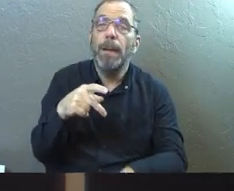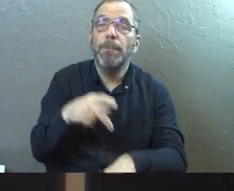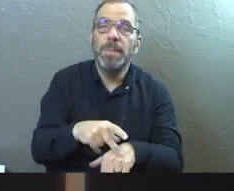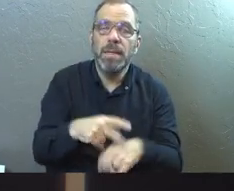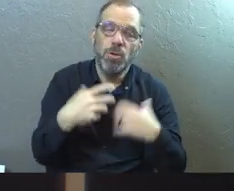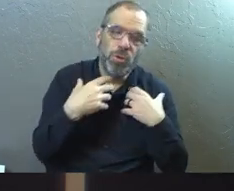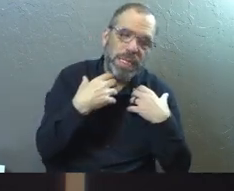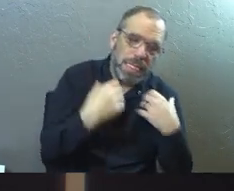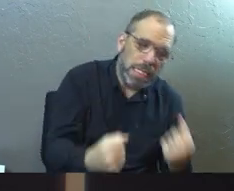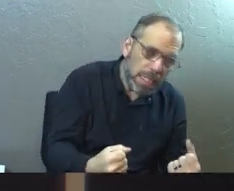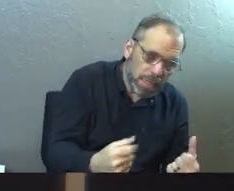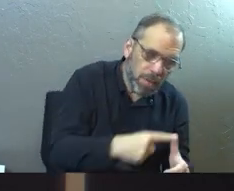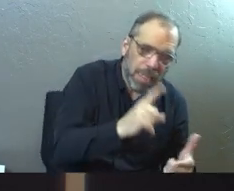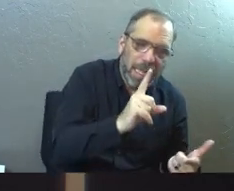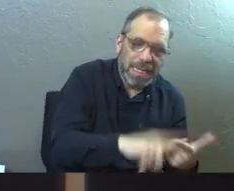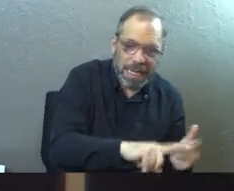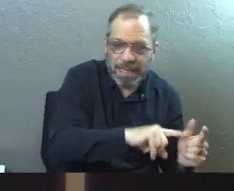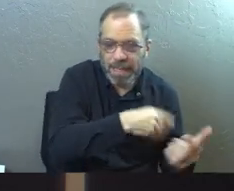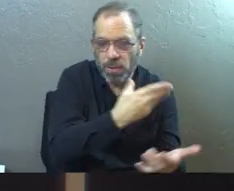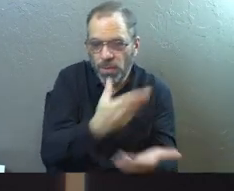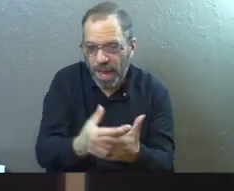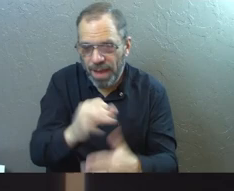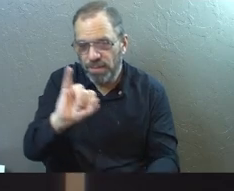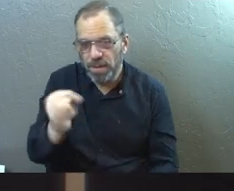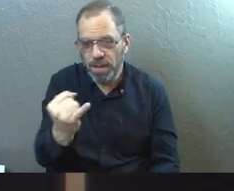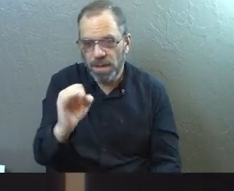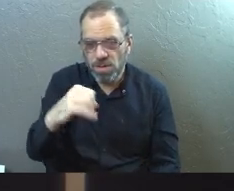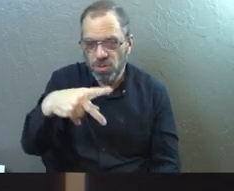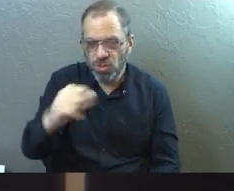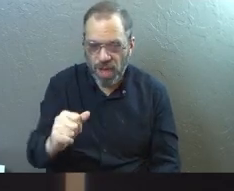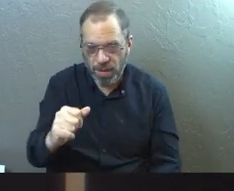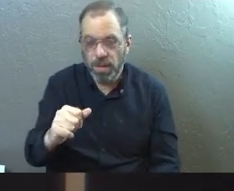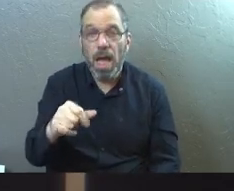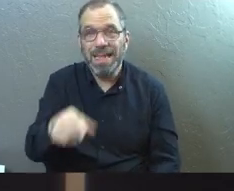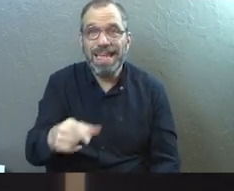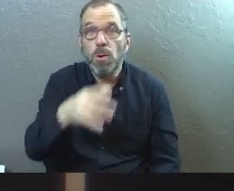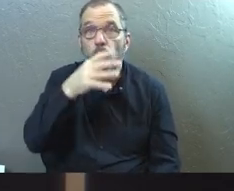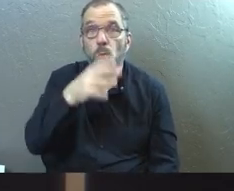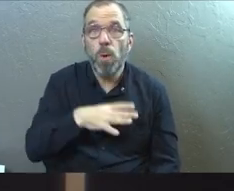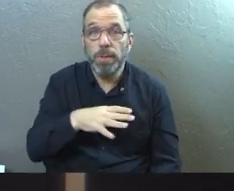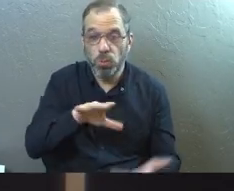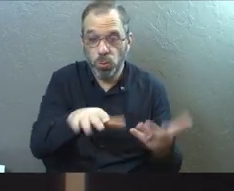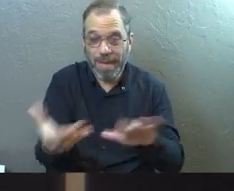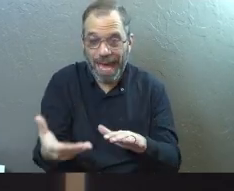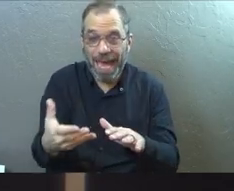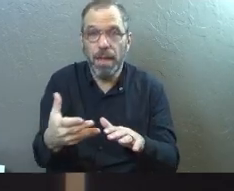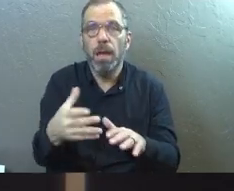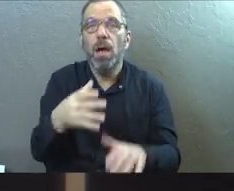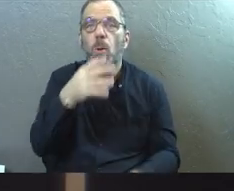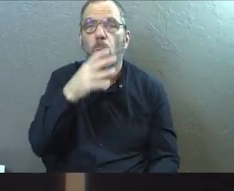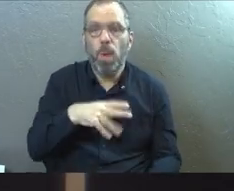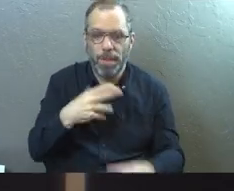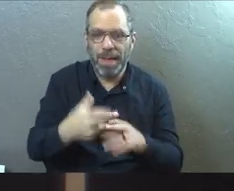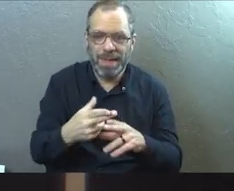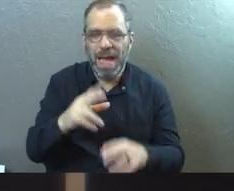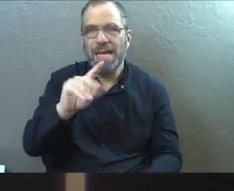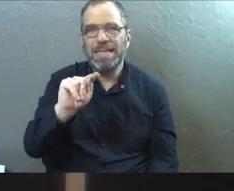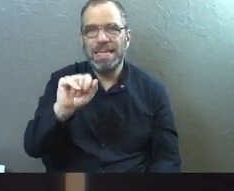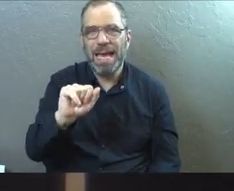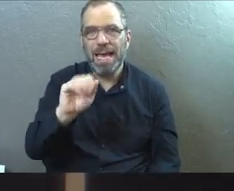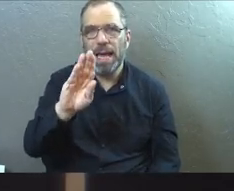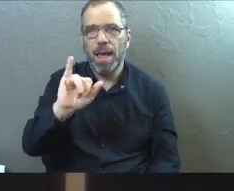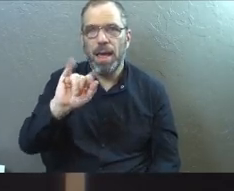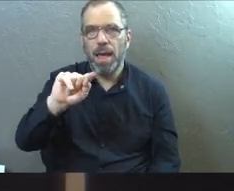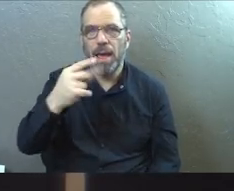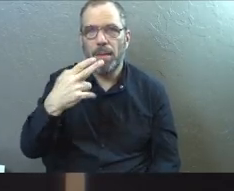Peter had healed somebody and then he had come to Joppa and God used him to resurrect a woman from the dead, right? There was a lady, name was Tabitha.